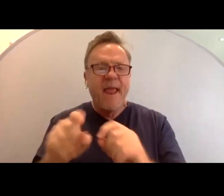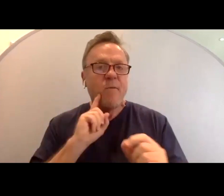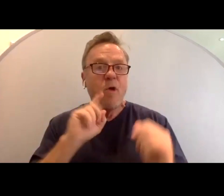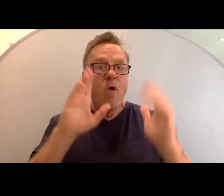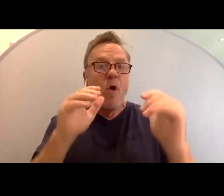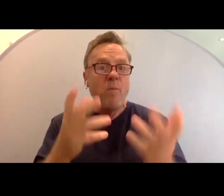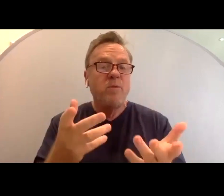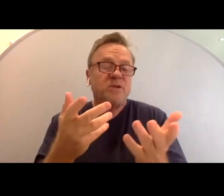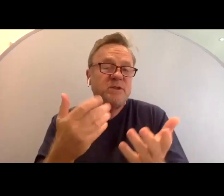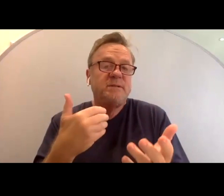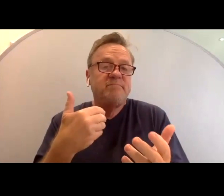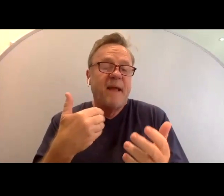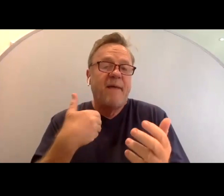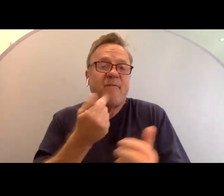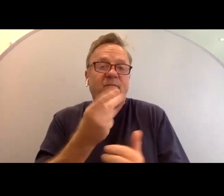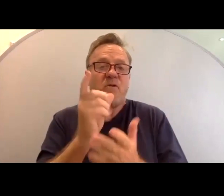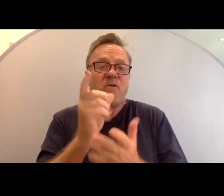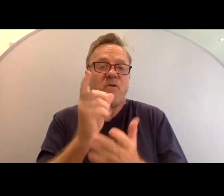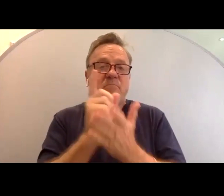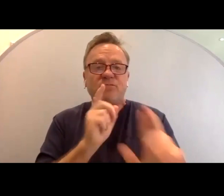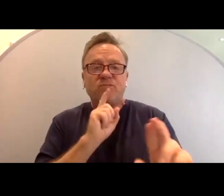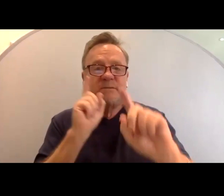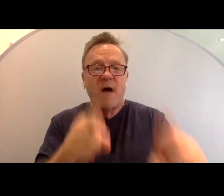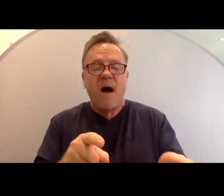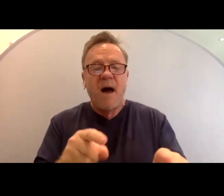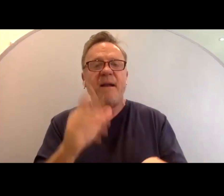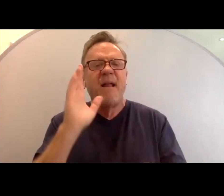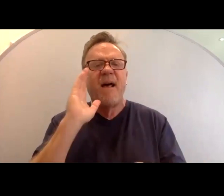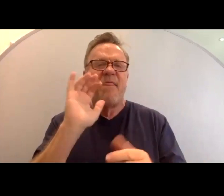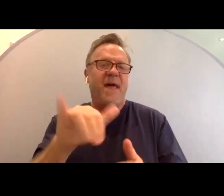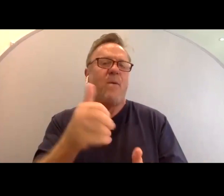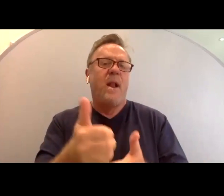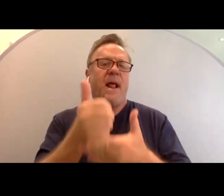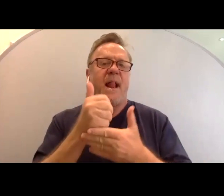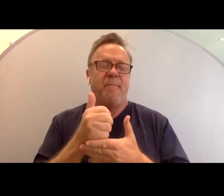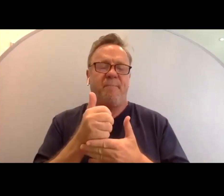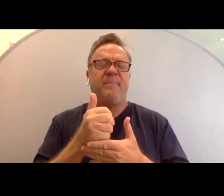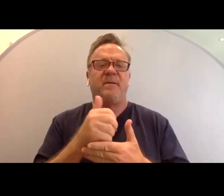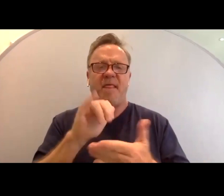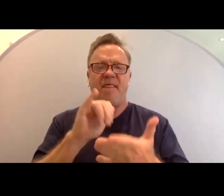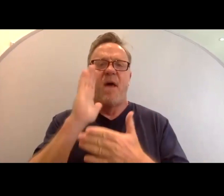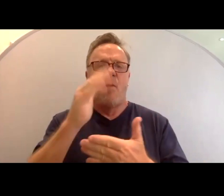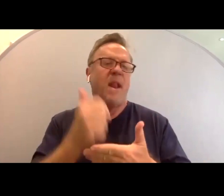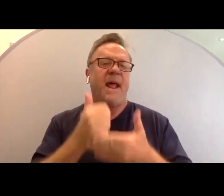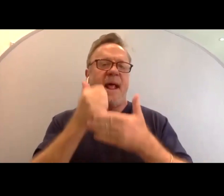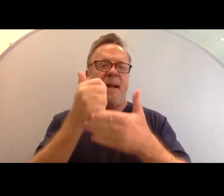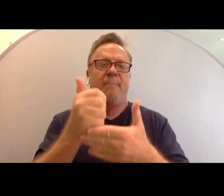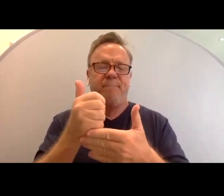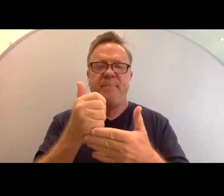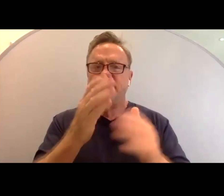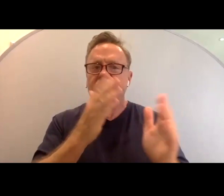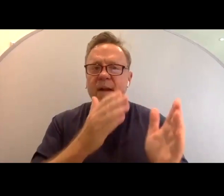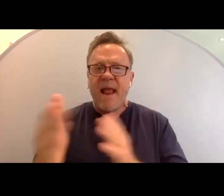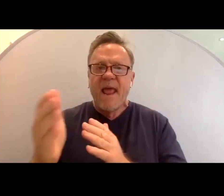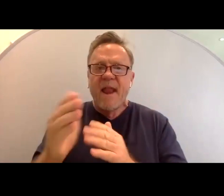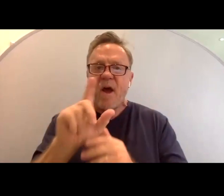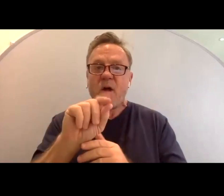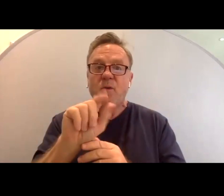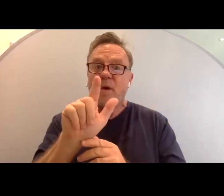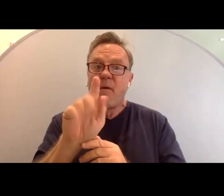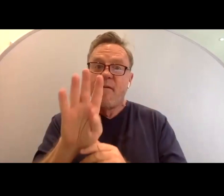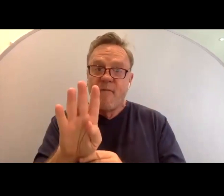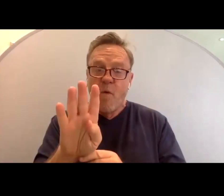take a few minutes to respond to the survey, and that will help us plan our 2024